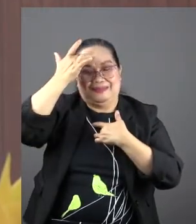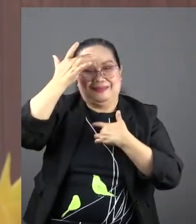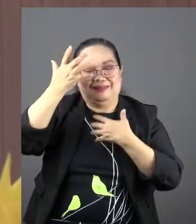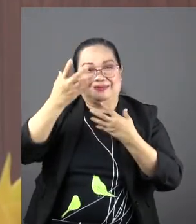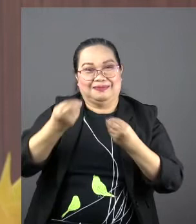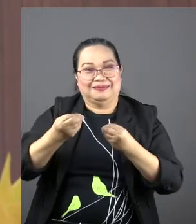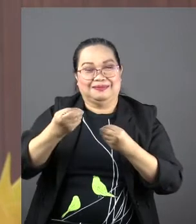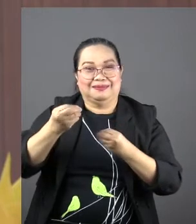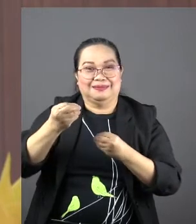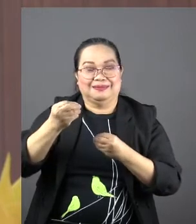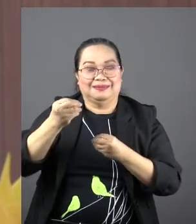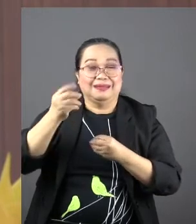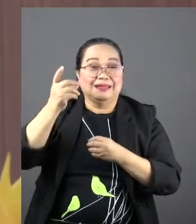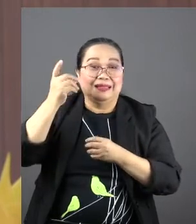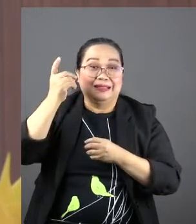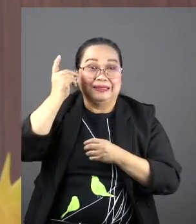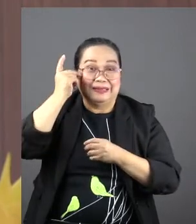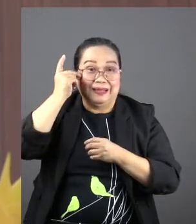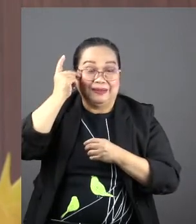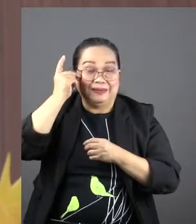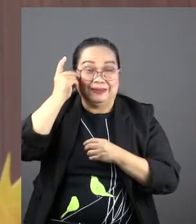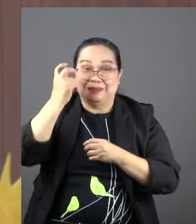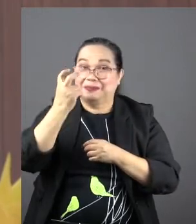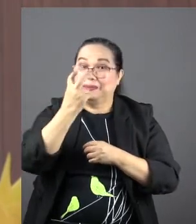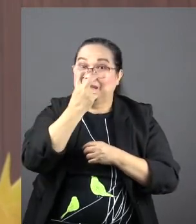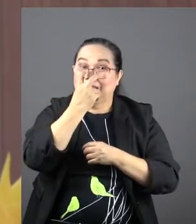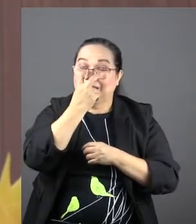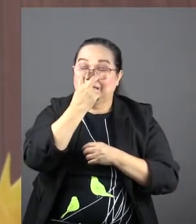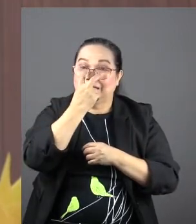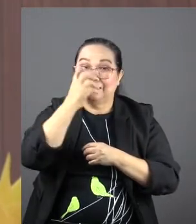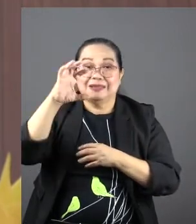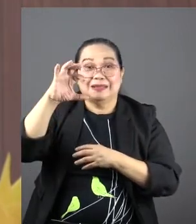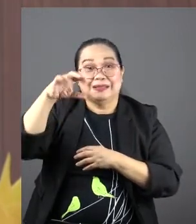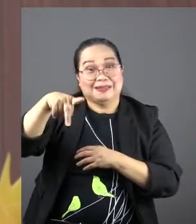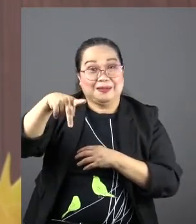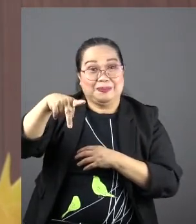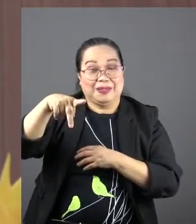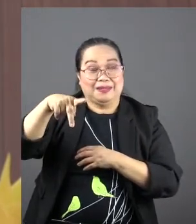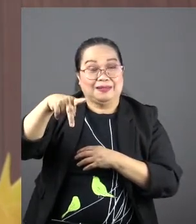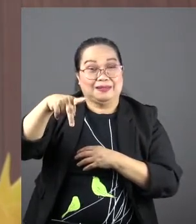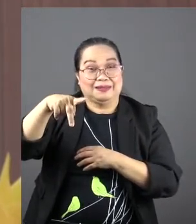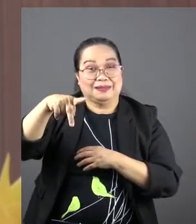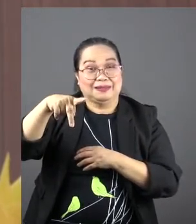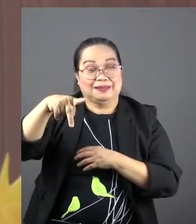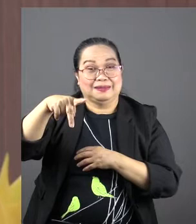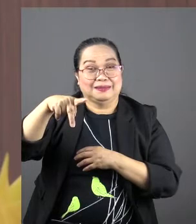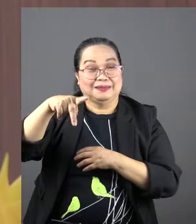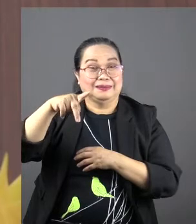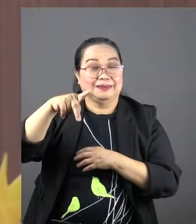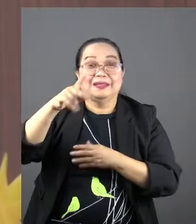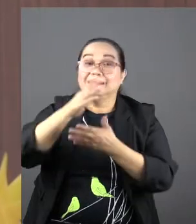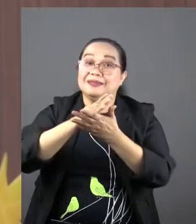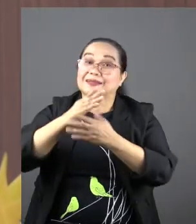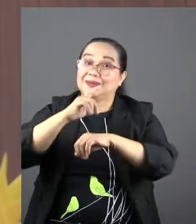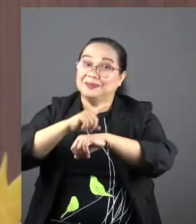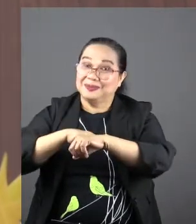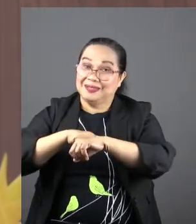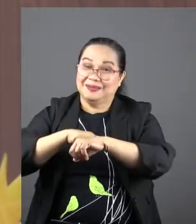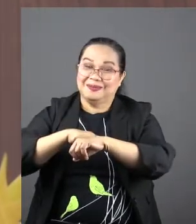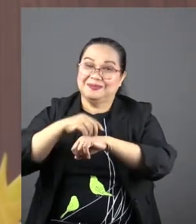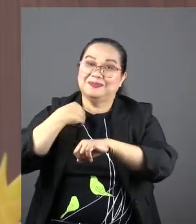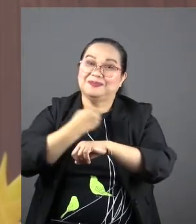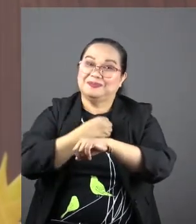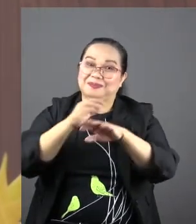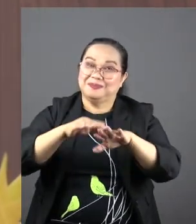Down syndrome, blindness, Cerebral Palsy. Or sometimes, our